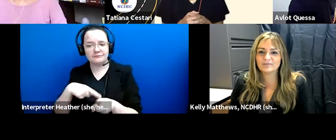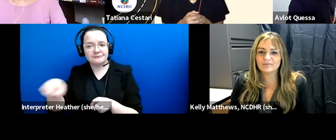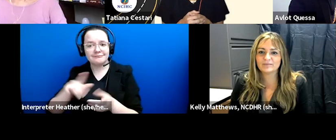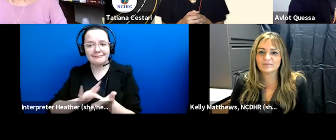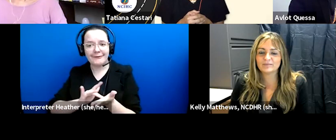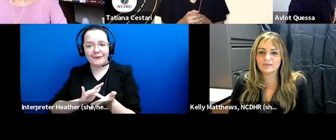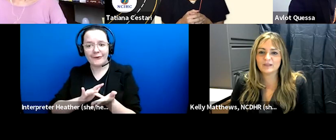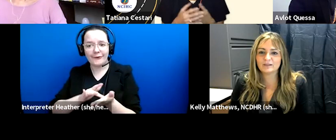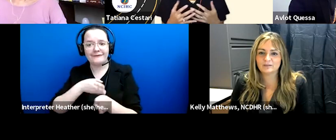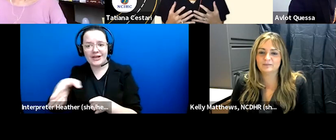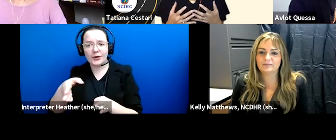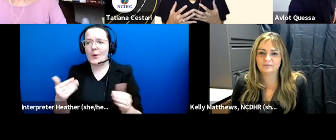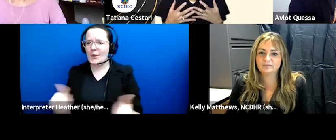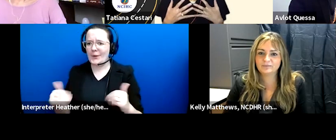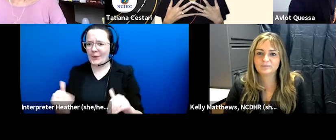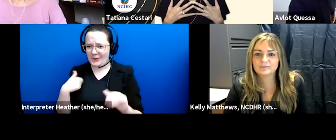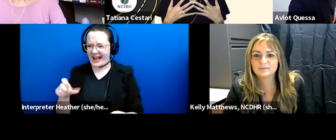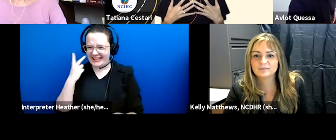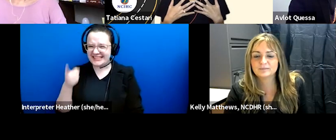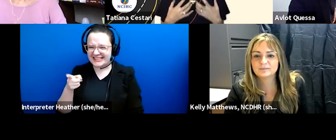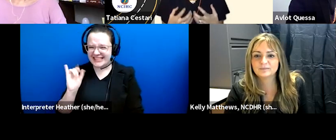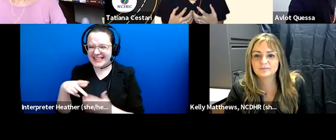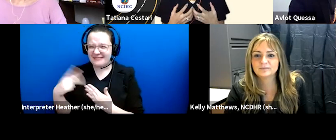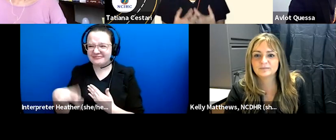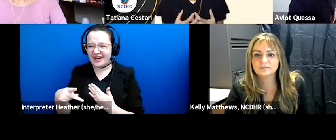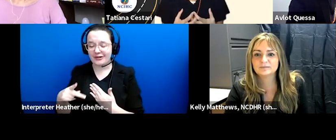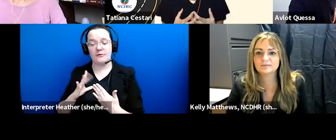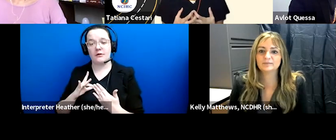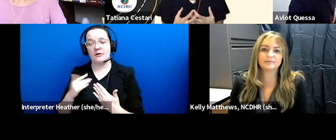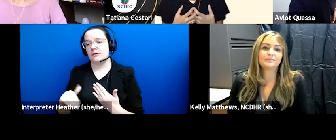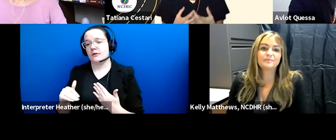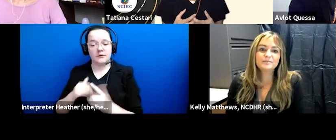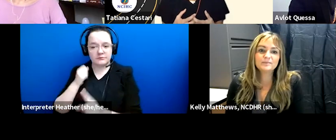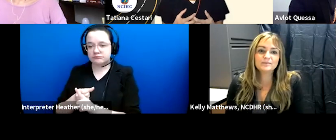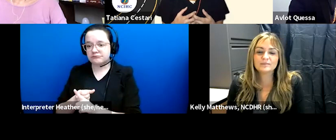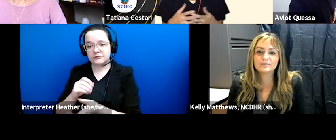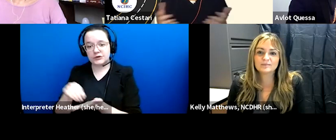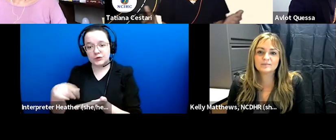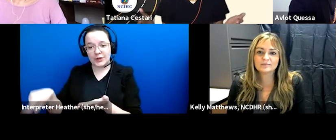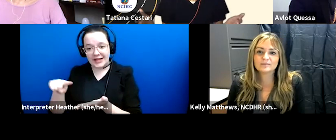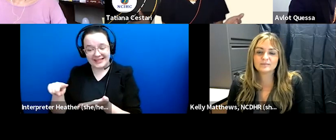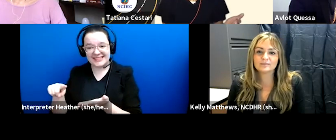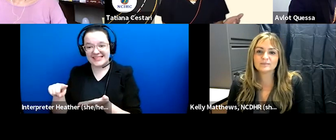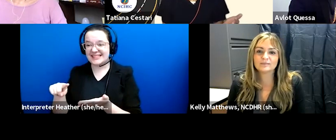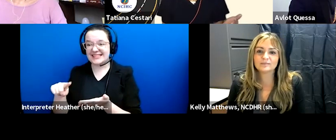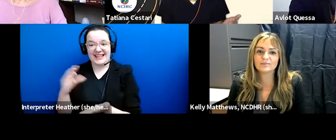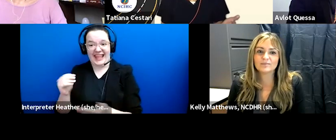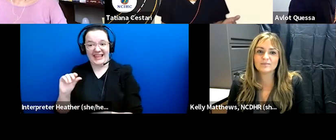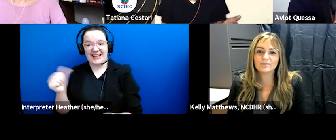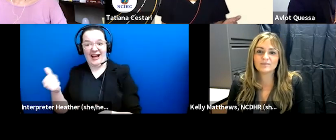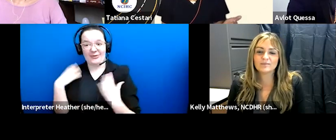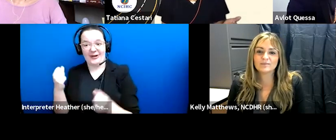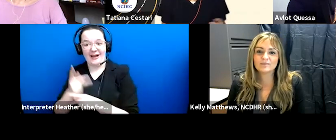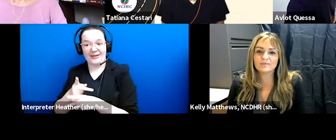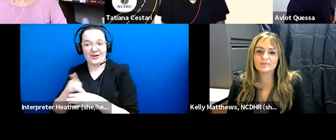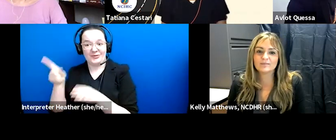i can see how that is very impactful to the students and any other healthcare professional